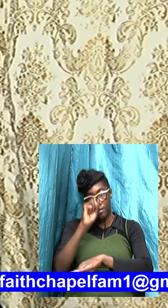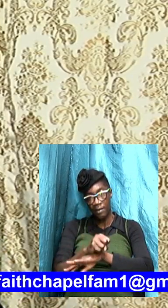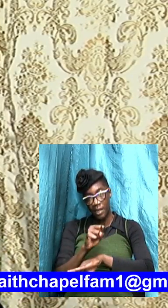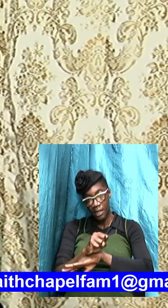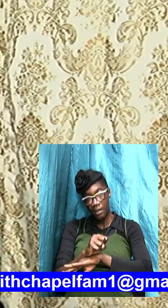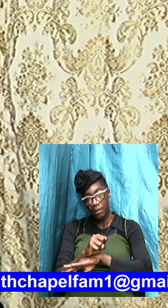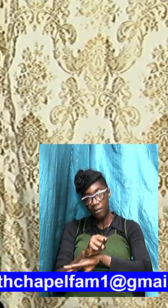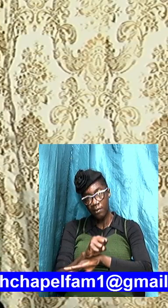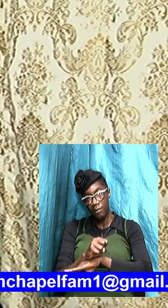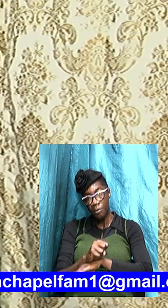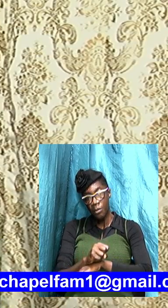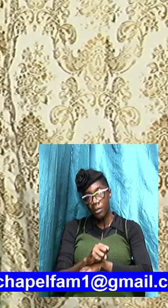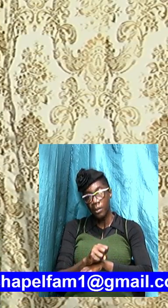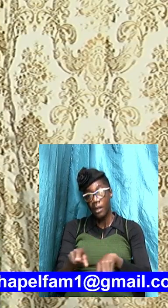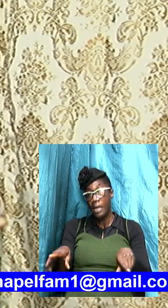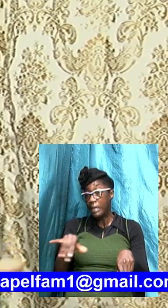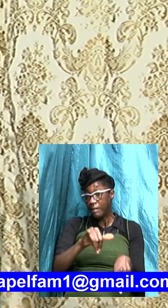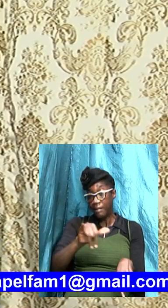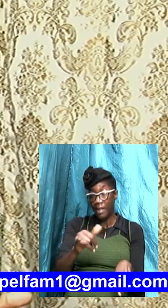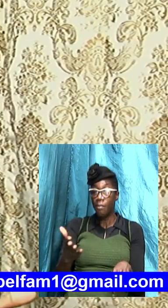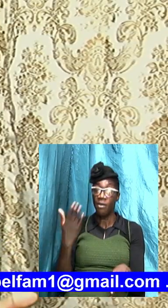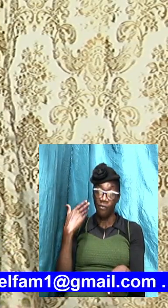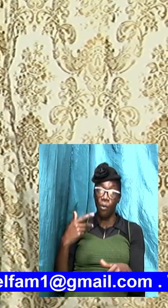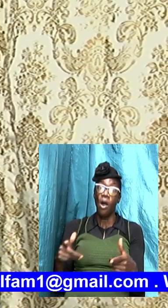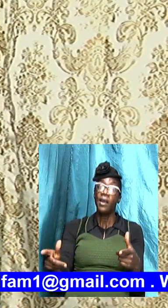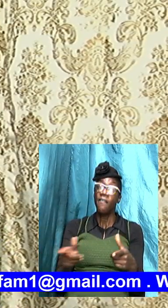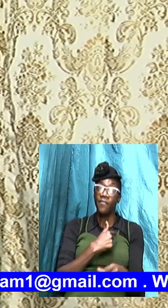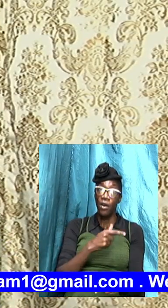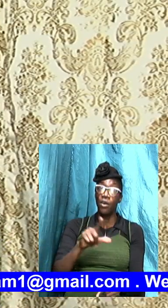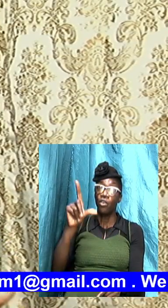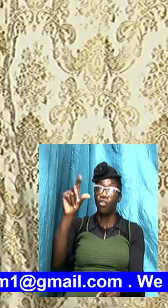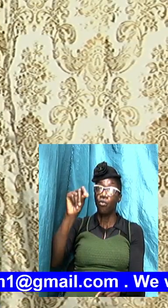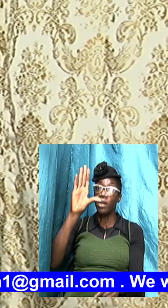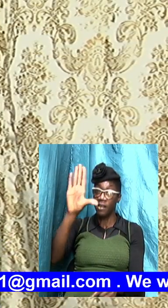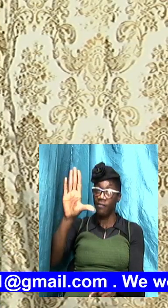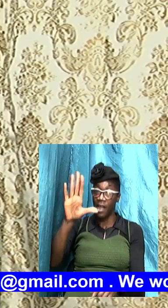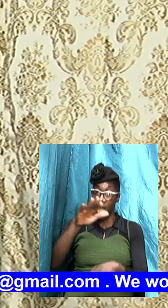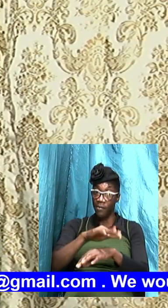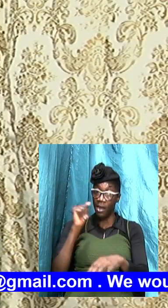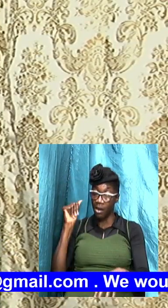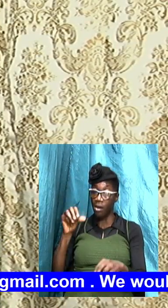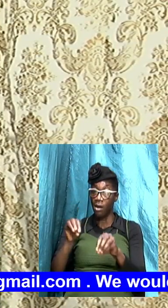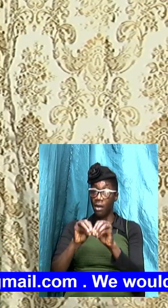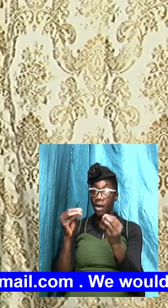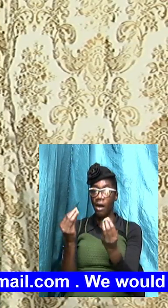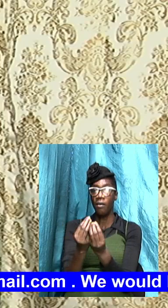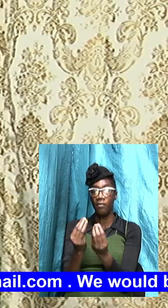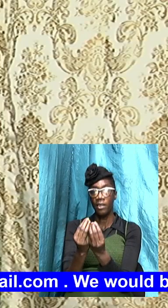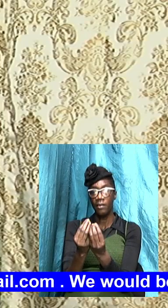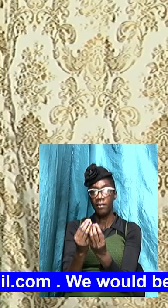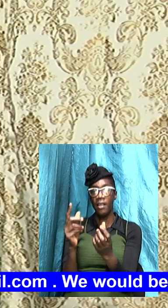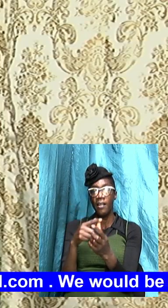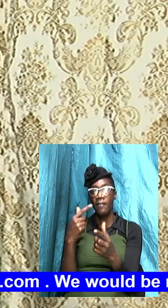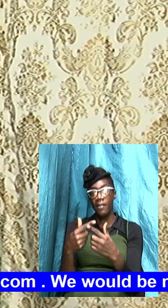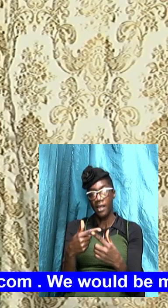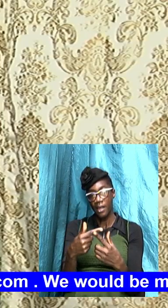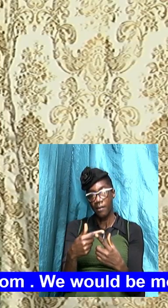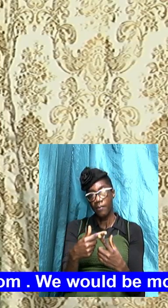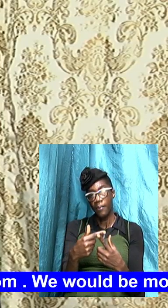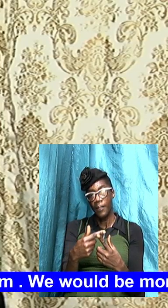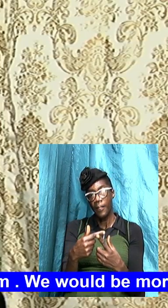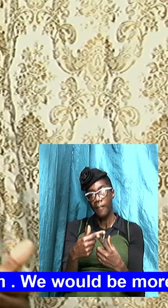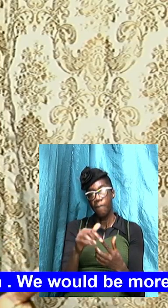as before the first 25 saints that calls the office then we are going to